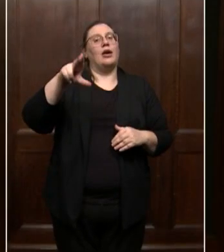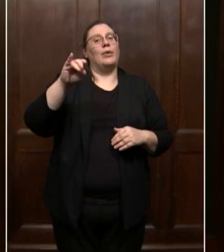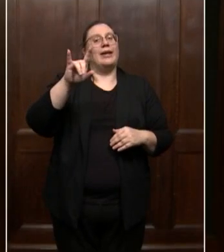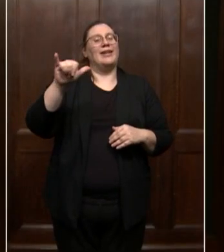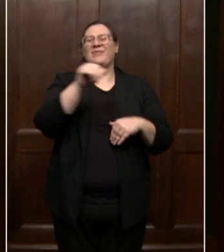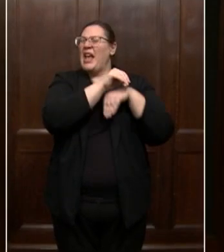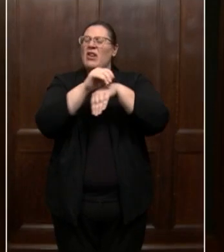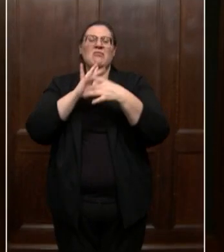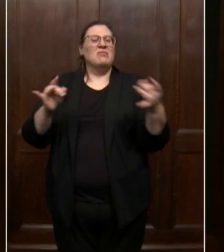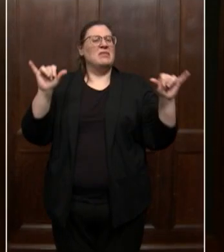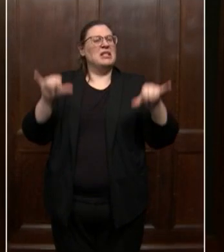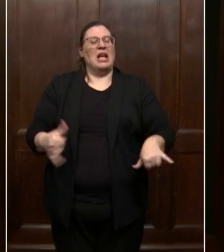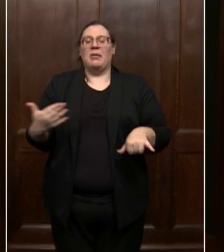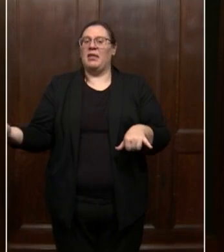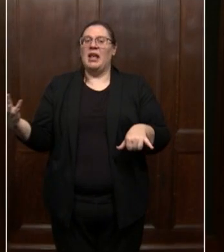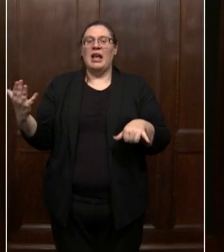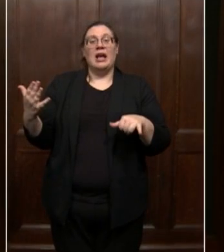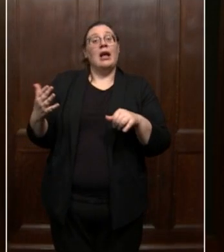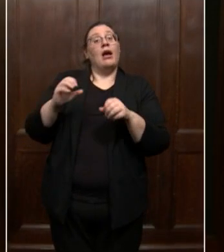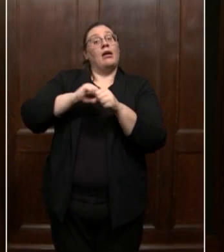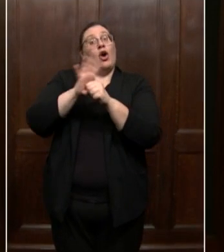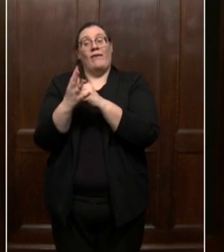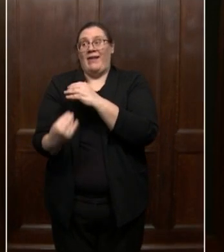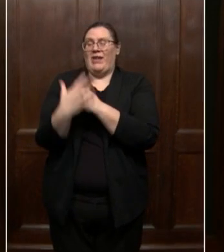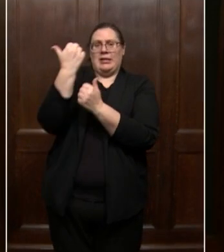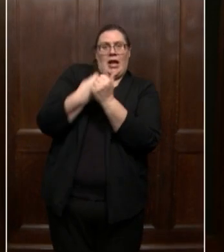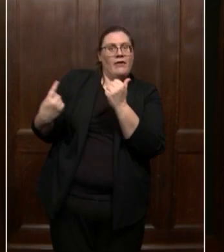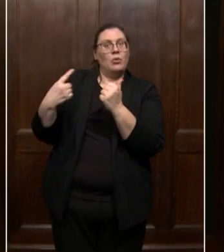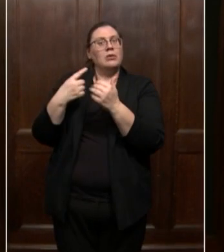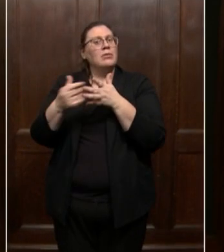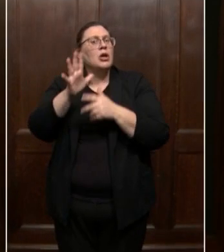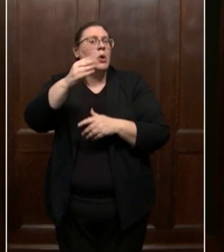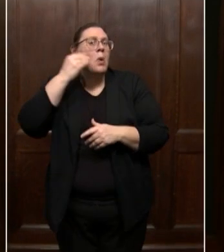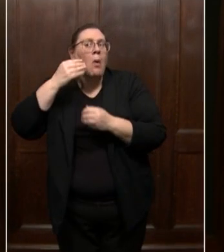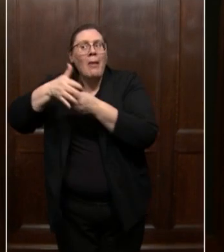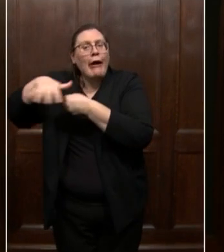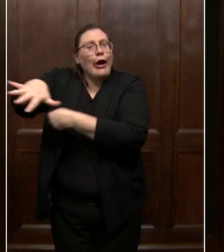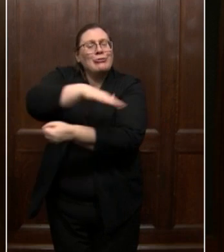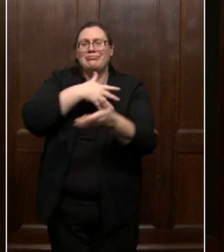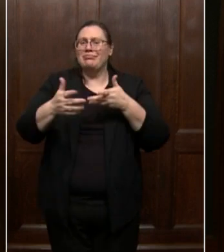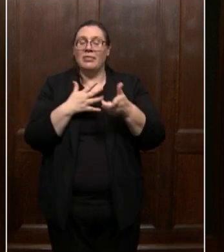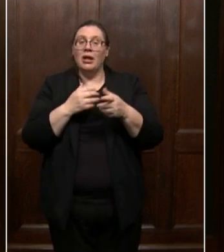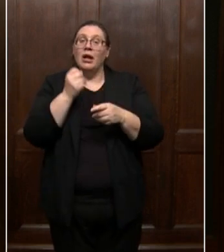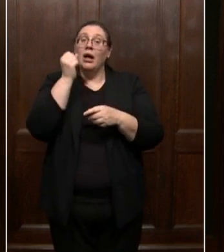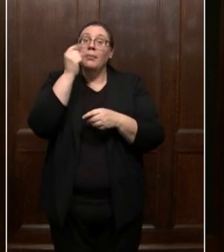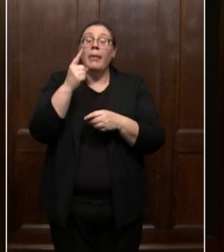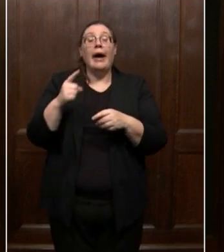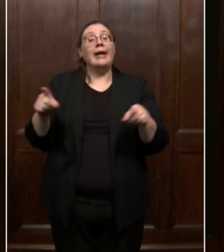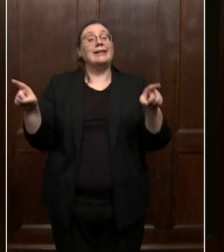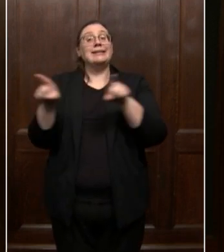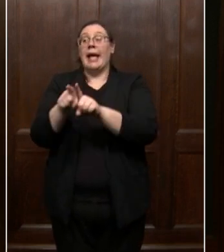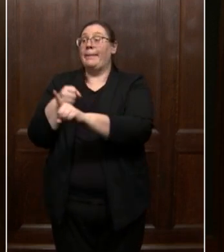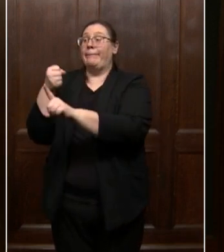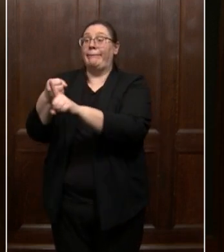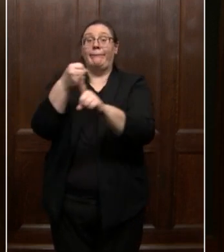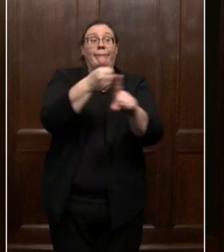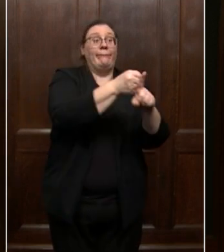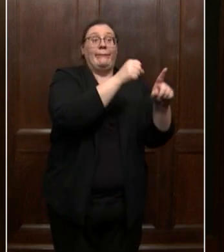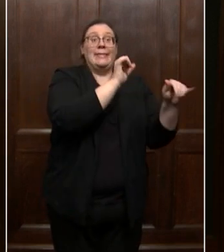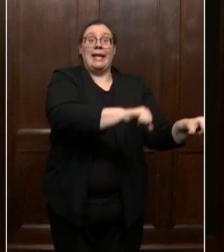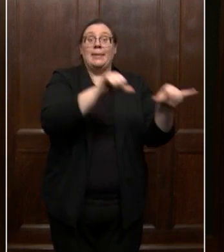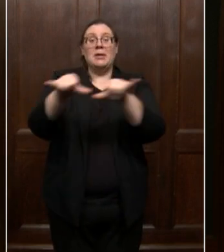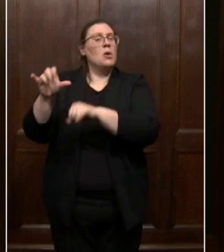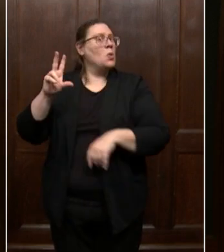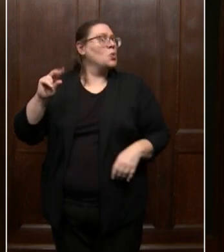COVID-19 has affected all of us in every neighborhood and every community, but it has not hit all of us equally. This